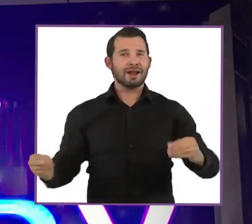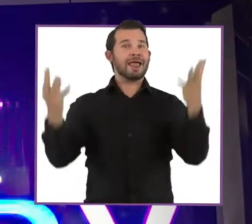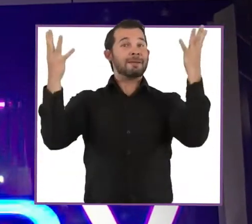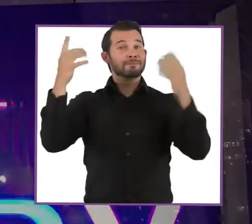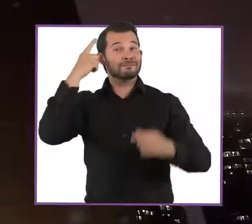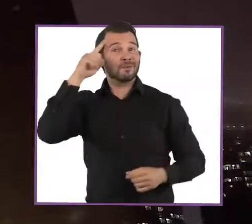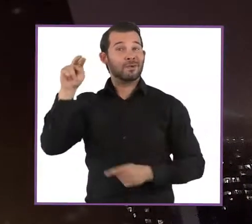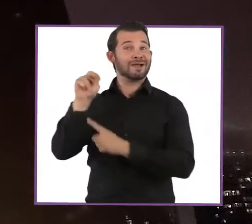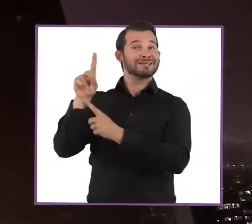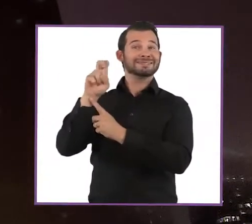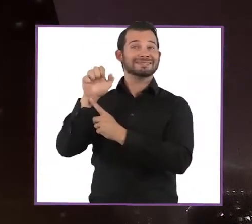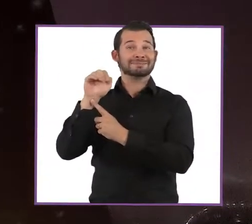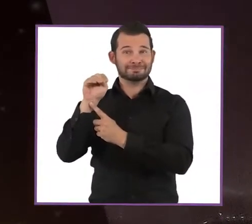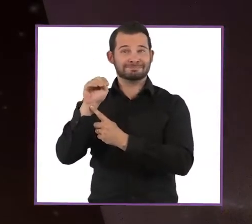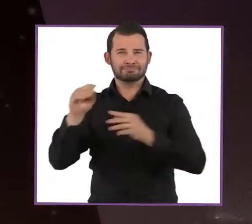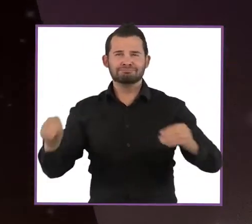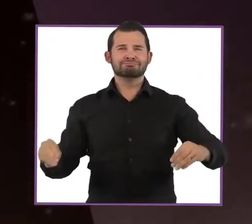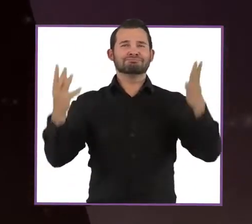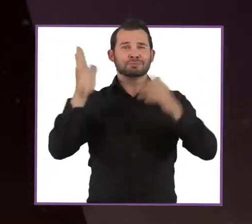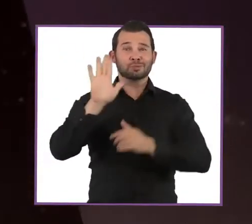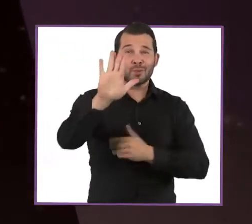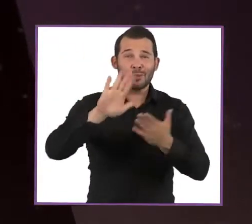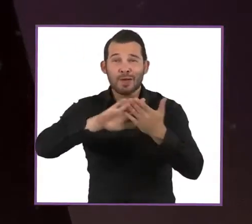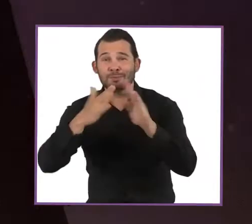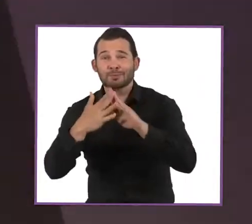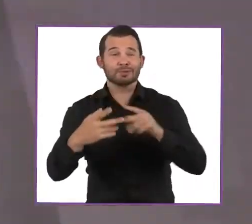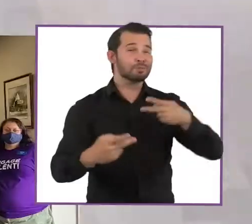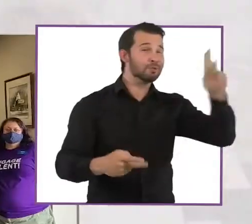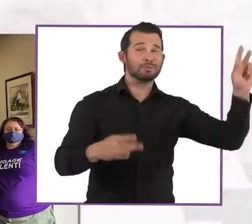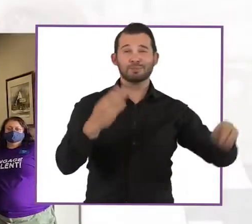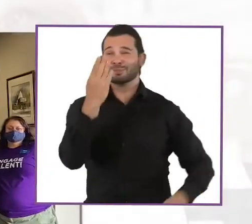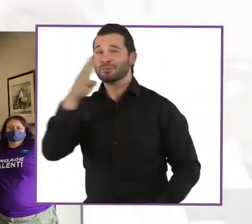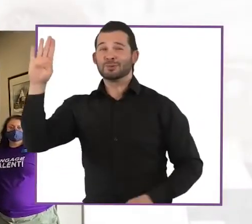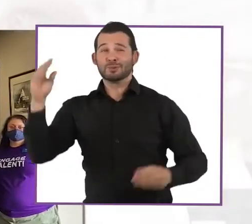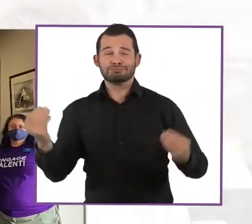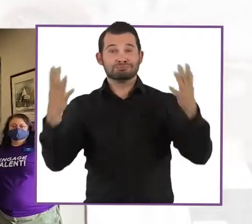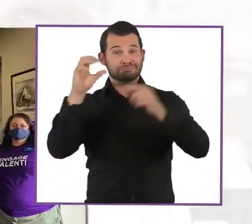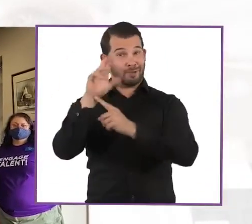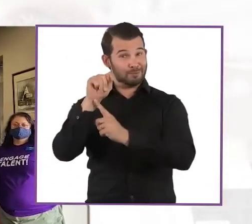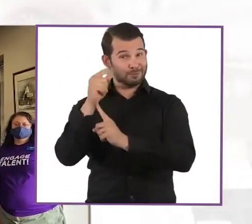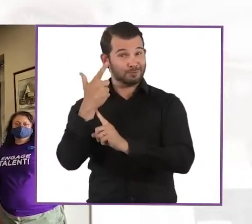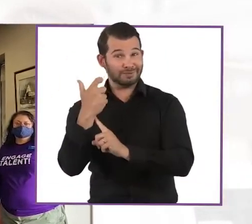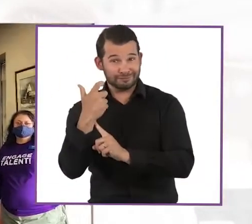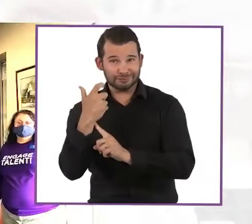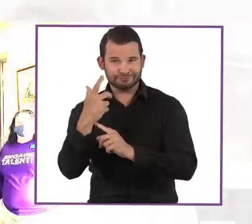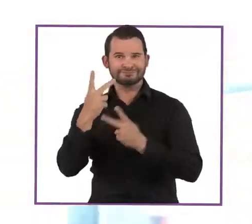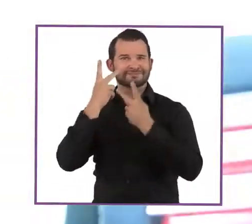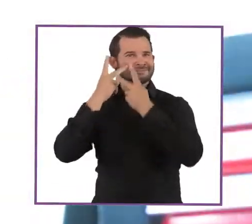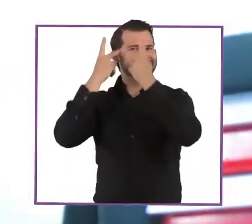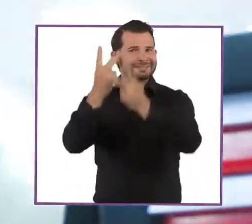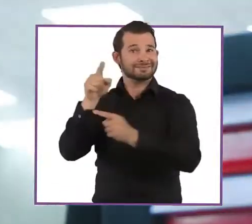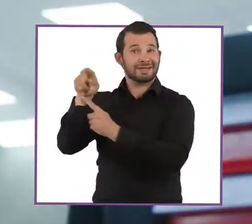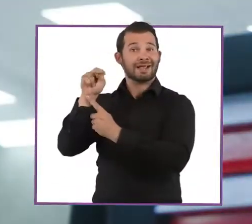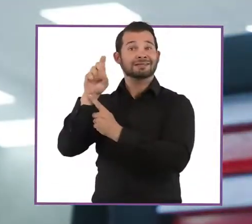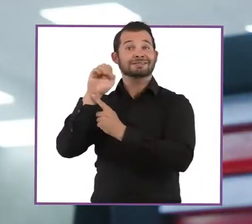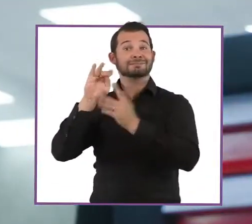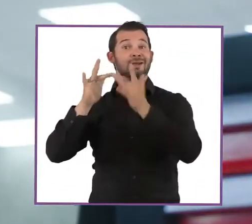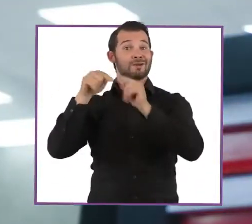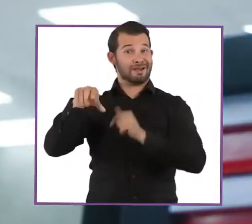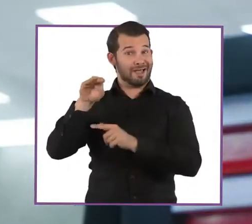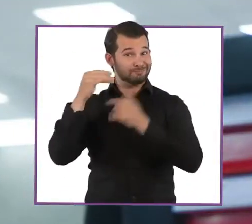light it up for ending to light up your community purple and blue on october 21st visit auto network